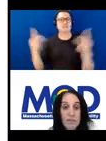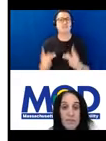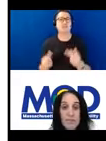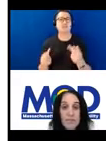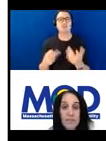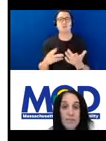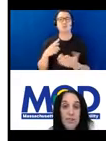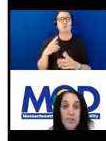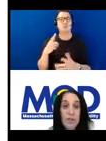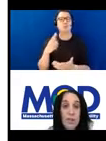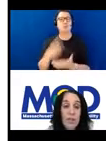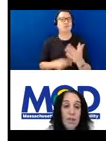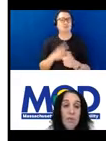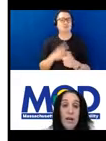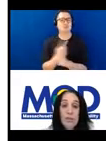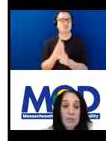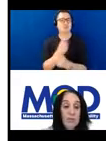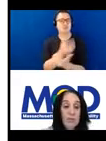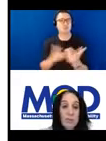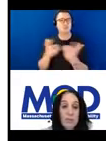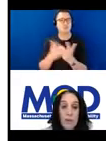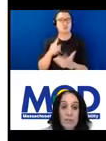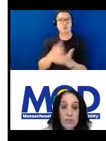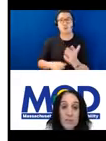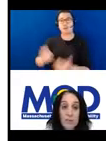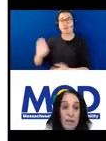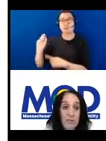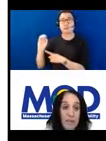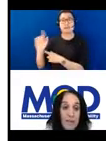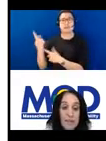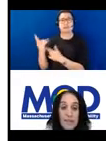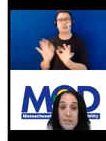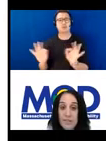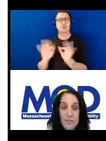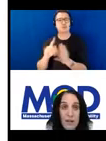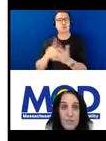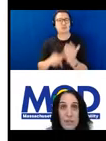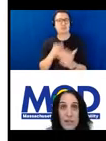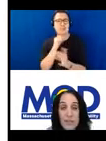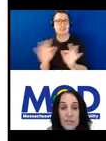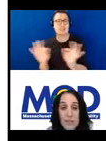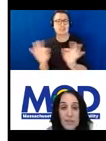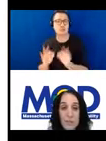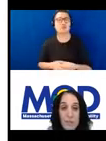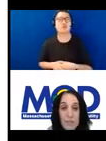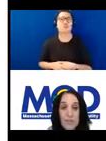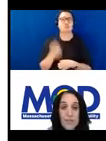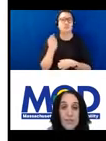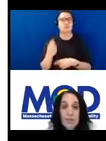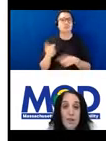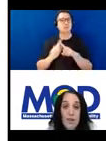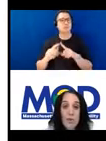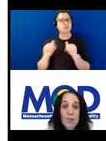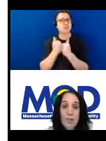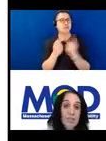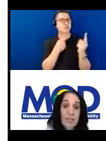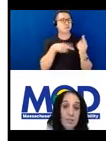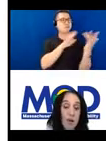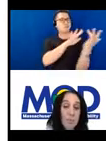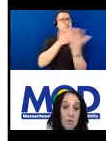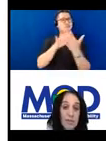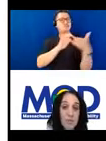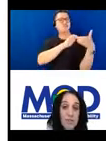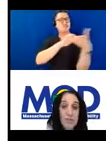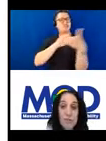what is and isn't essential. We also interacted with a lot of entities, either government agencies or businesses who are changing